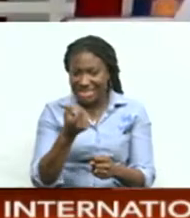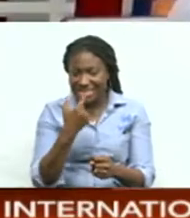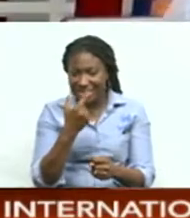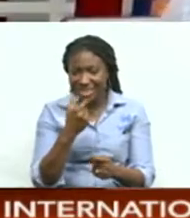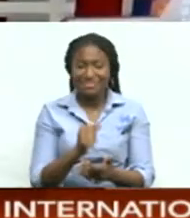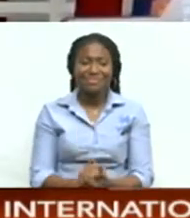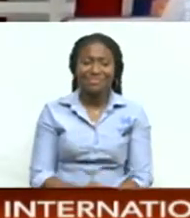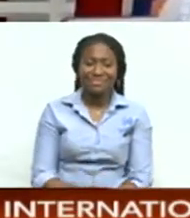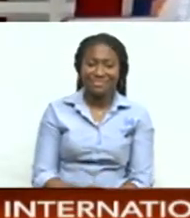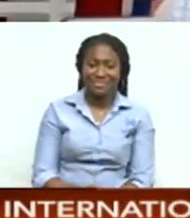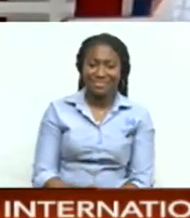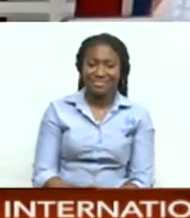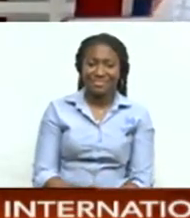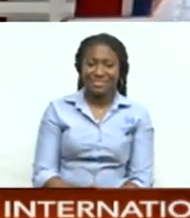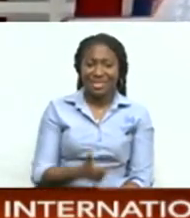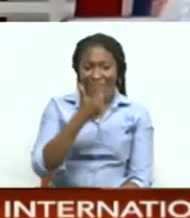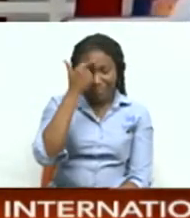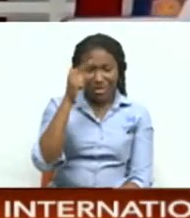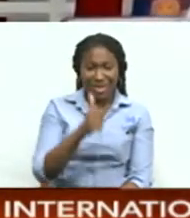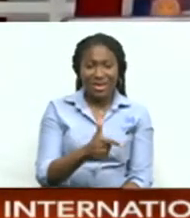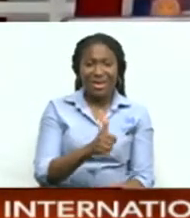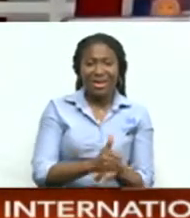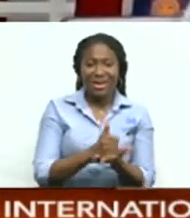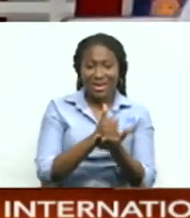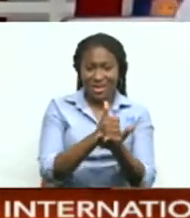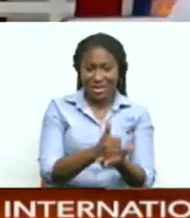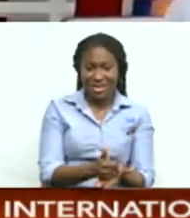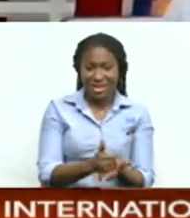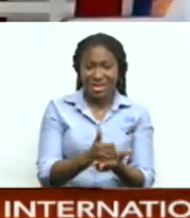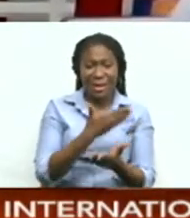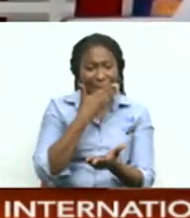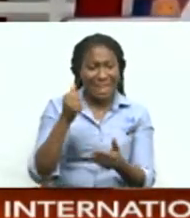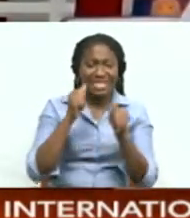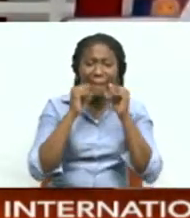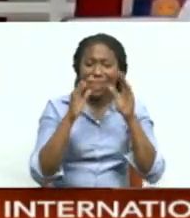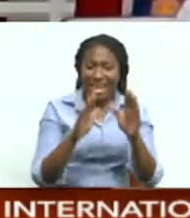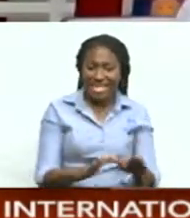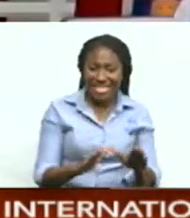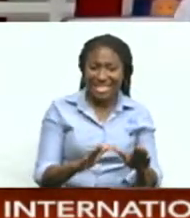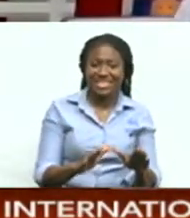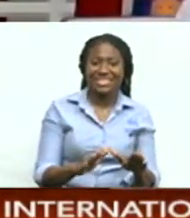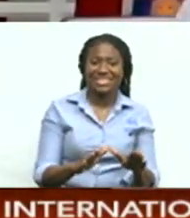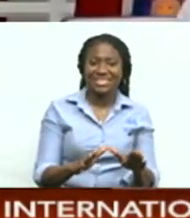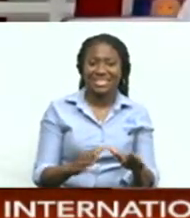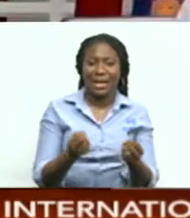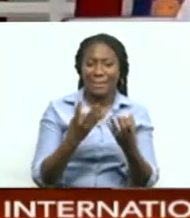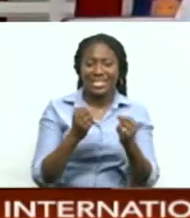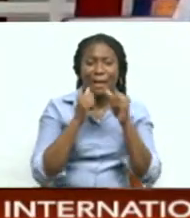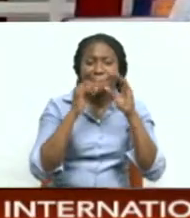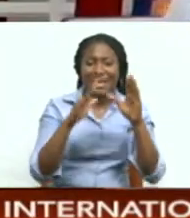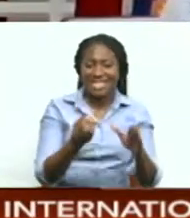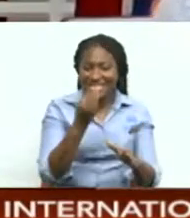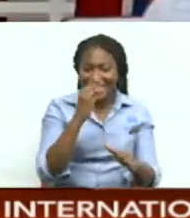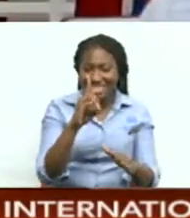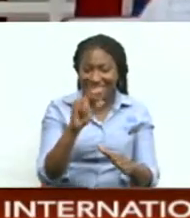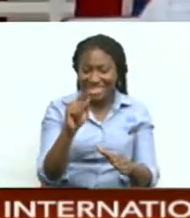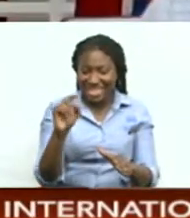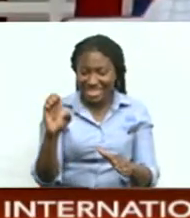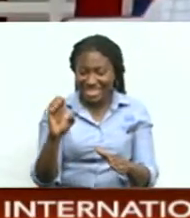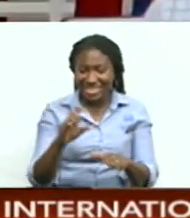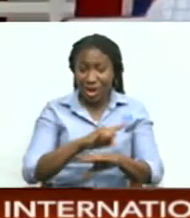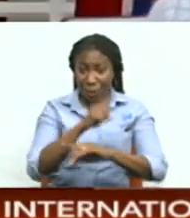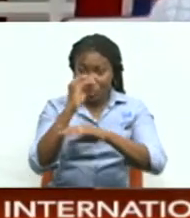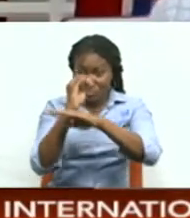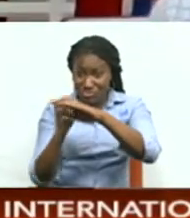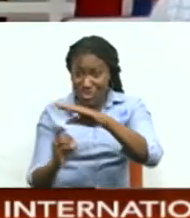you is most recommended that that is the thing that brings the the best blessings it is you know plenty blessings to eat a date to break the fast but if